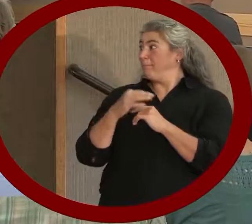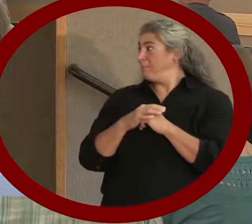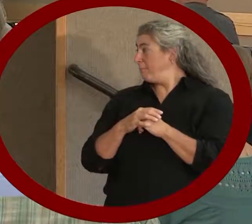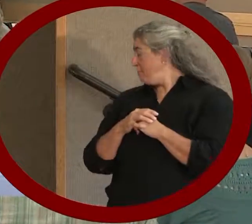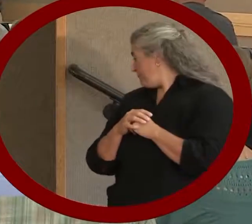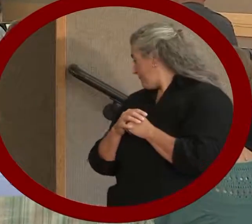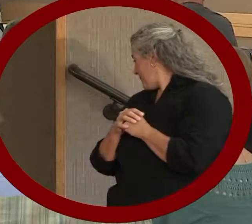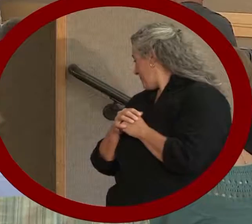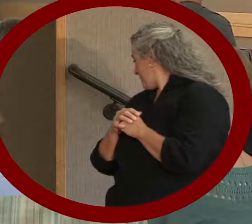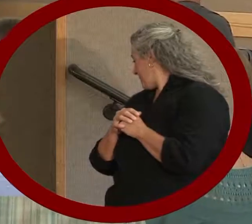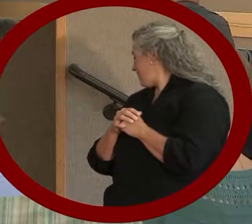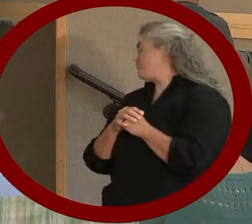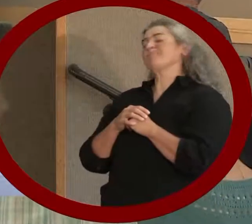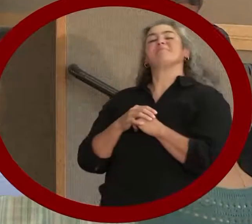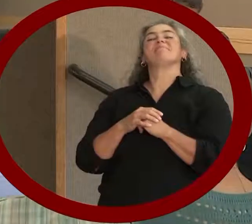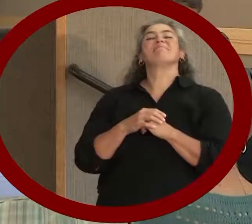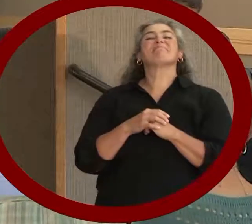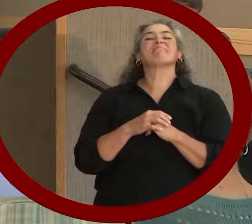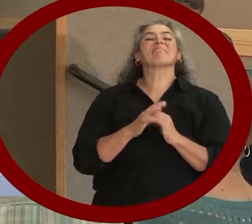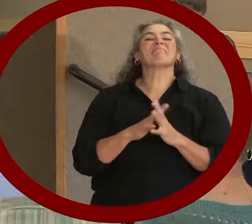Thank you, Chrissy.